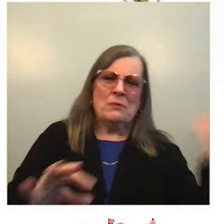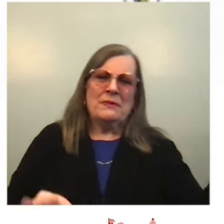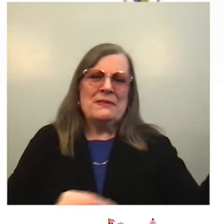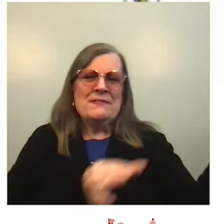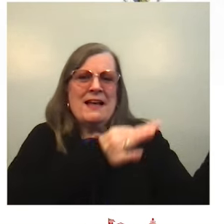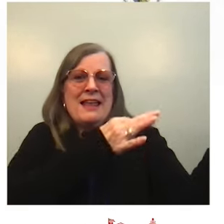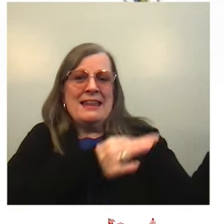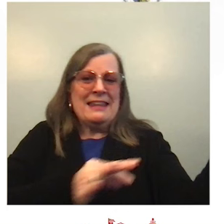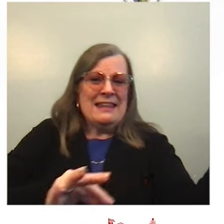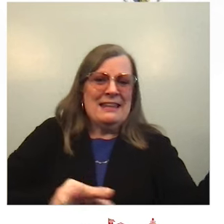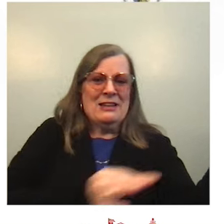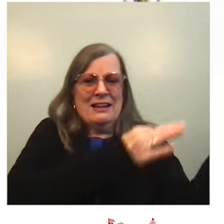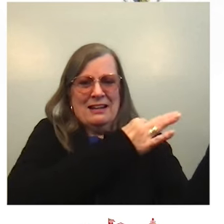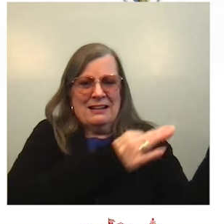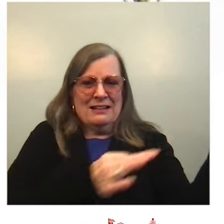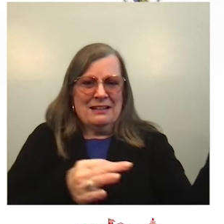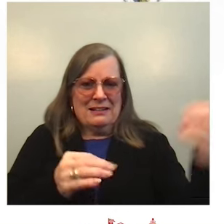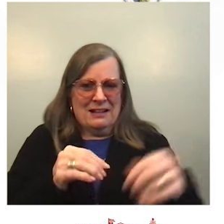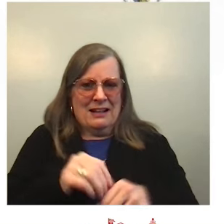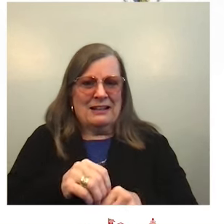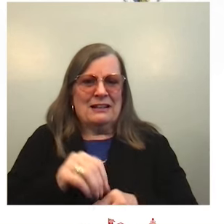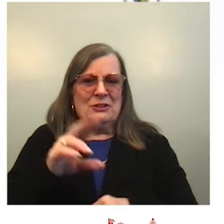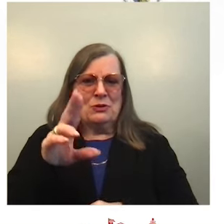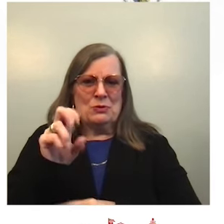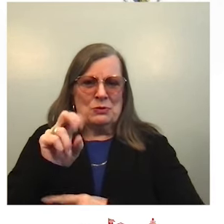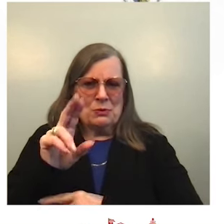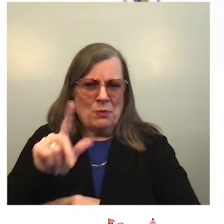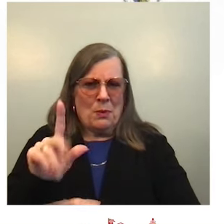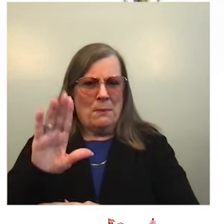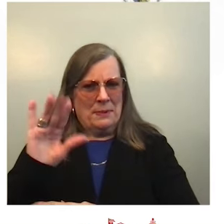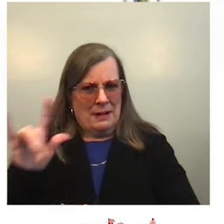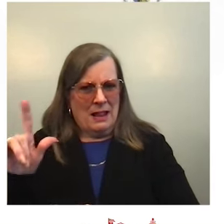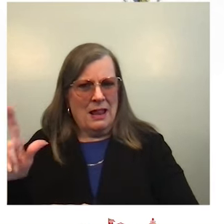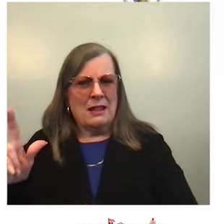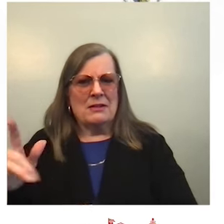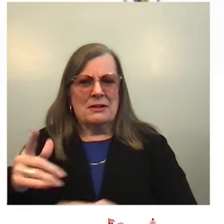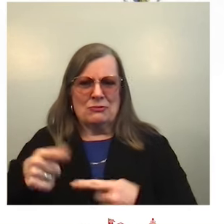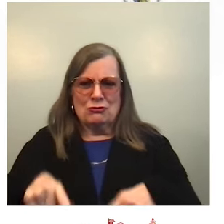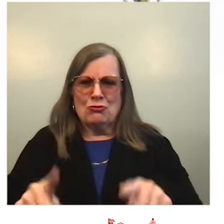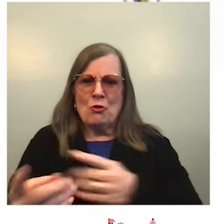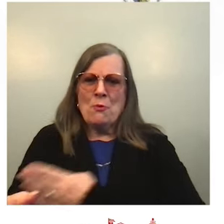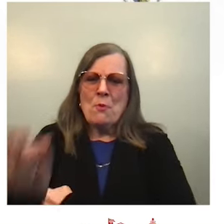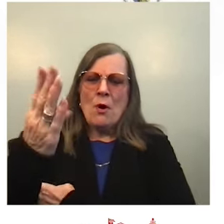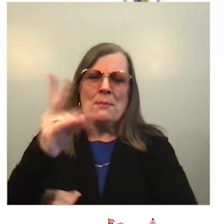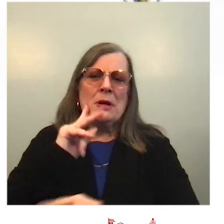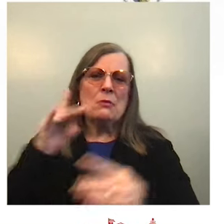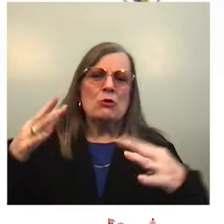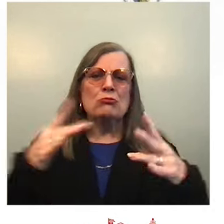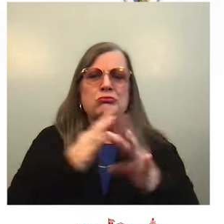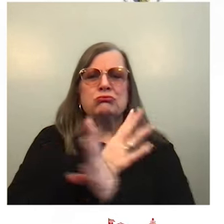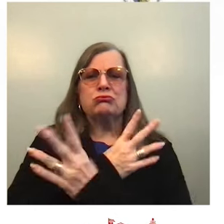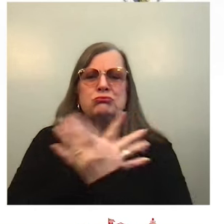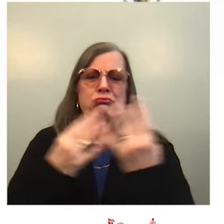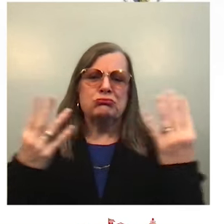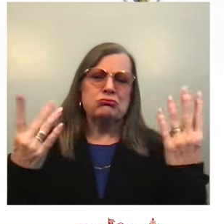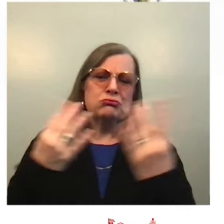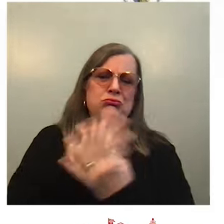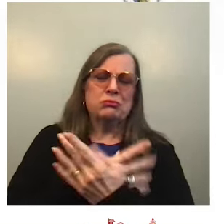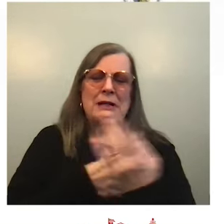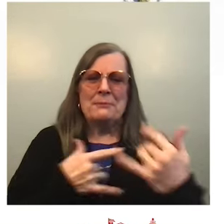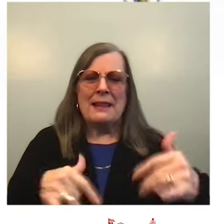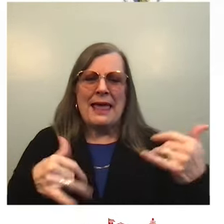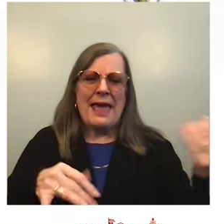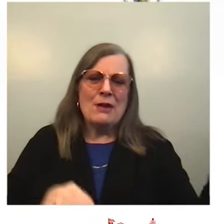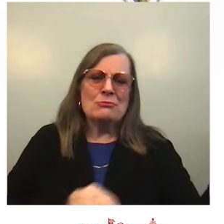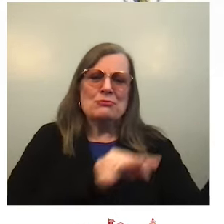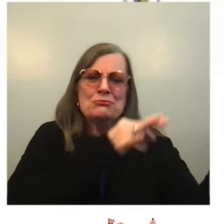played at a busy metro station during the morning rush hour. It was part of an experiment to see what would